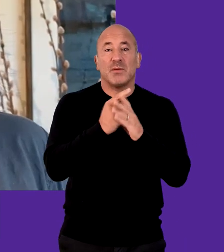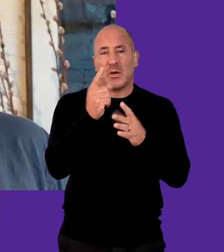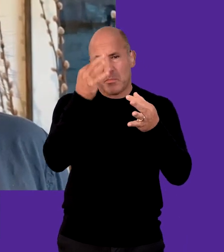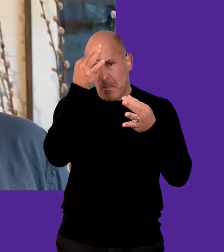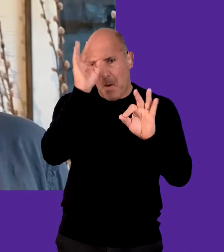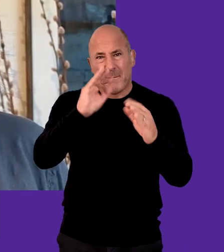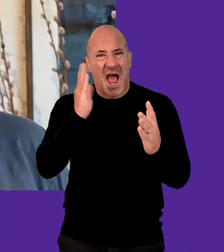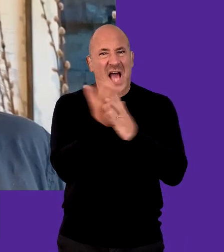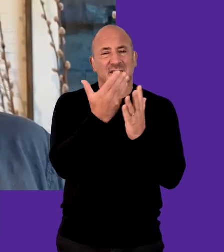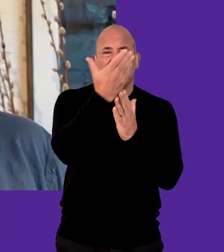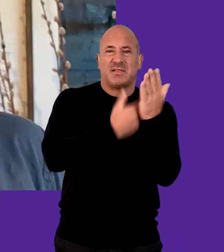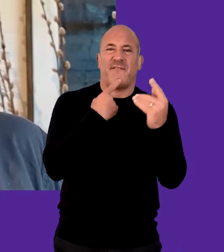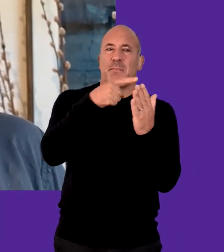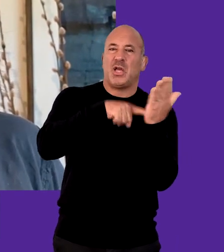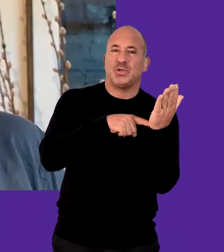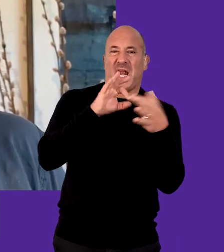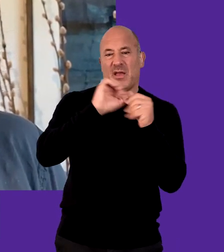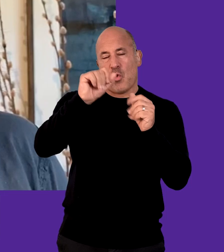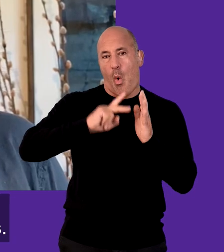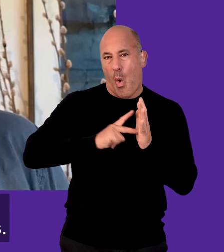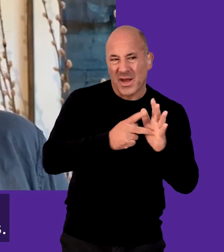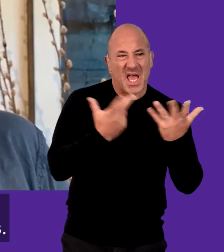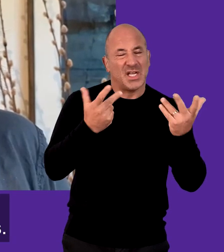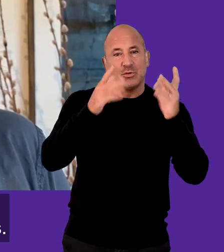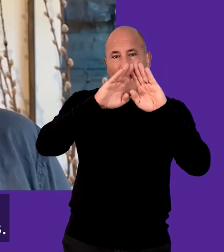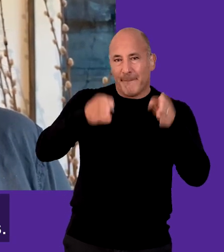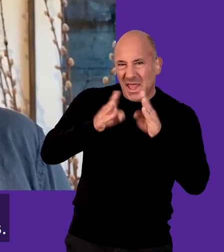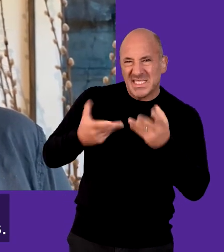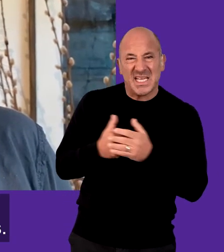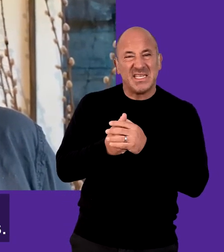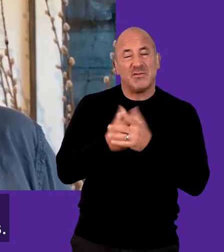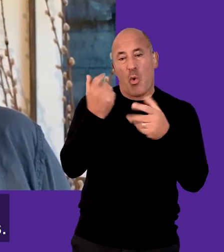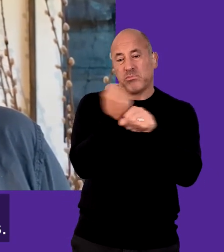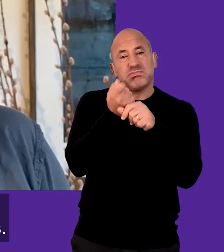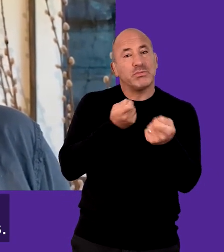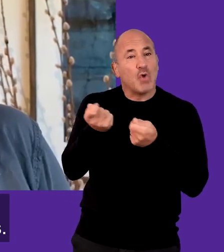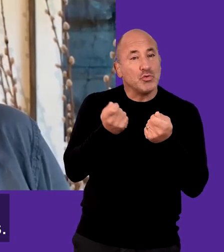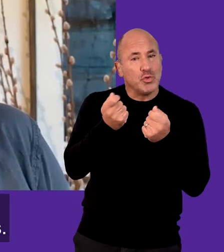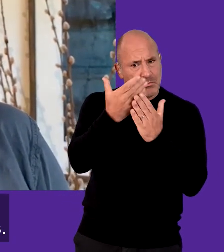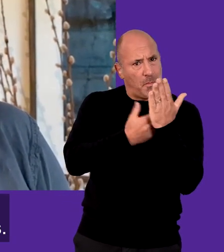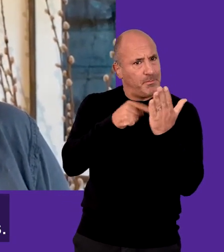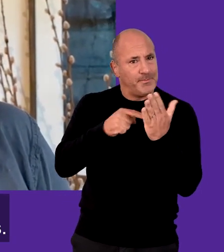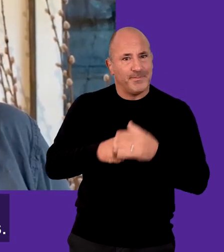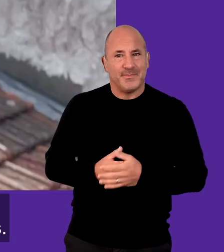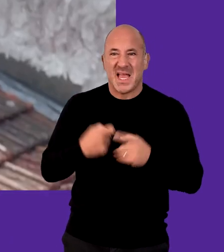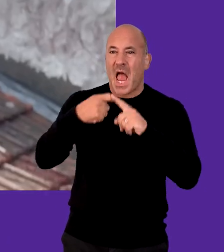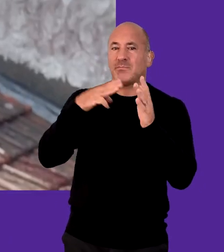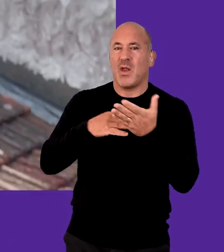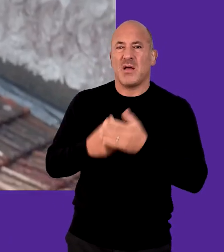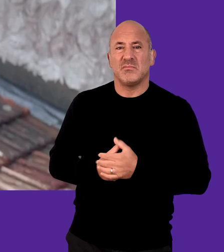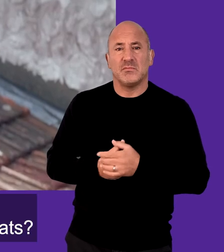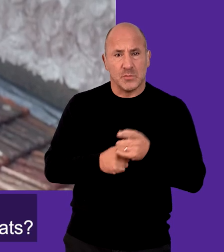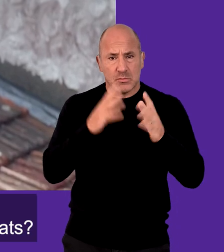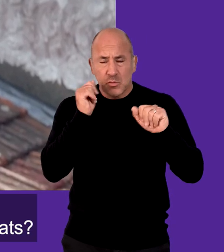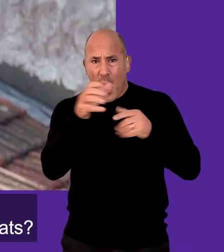and keep updated an accurate access statement about your organisation, your buildings and your productions Kate